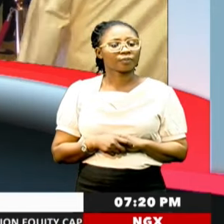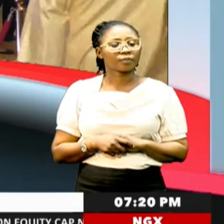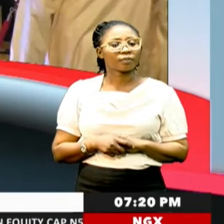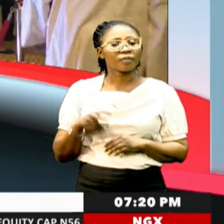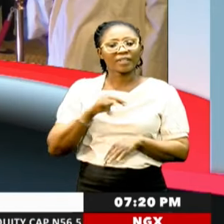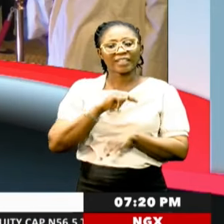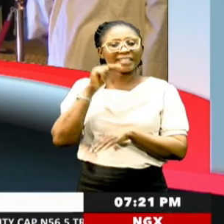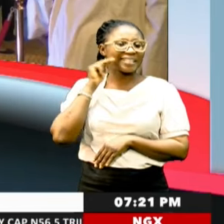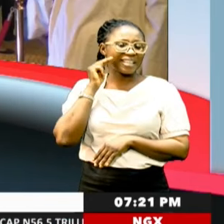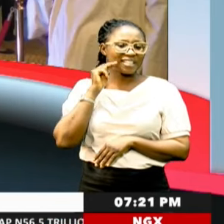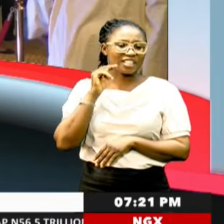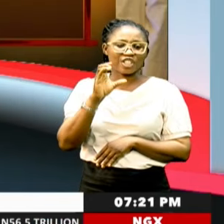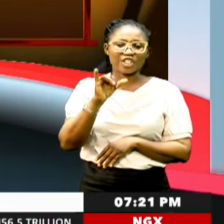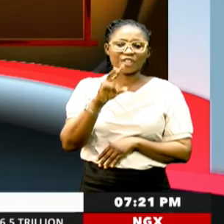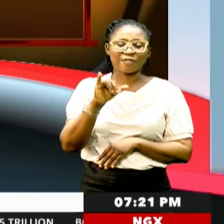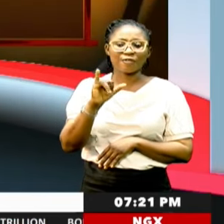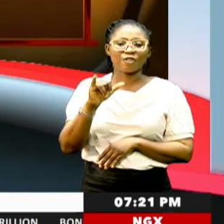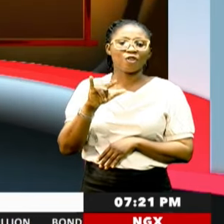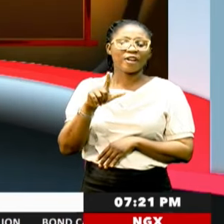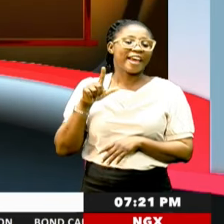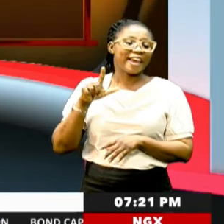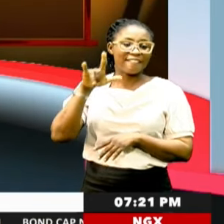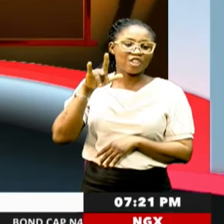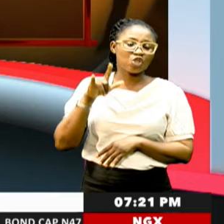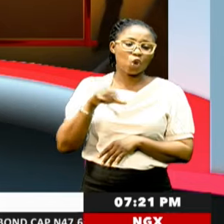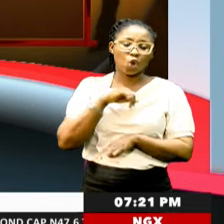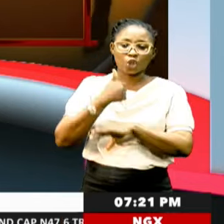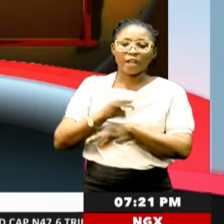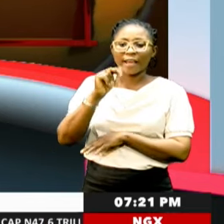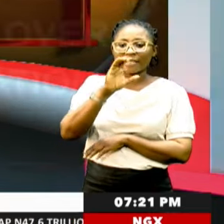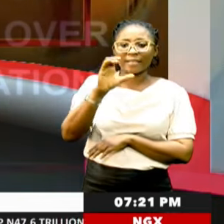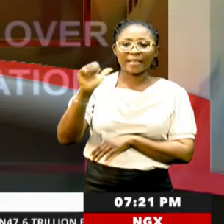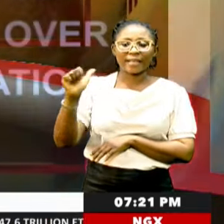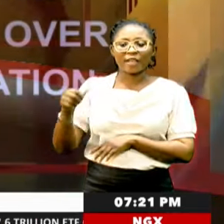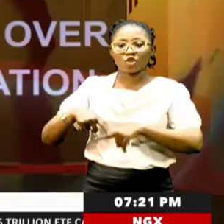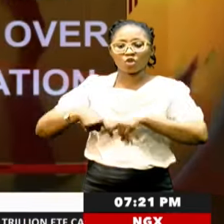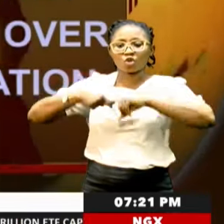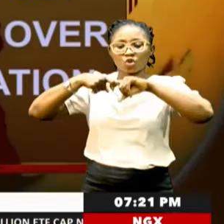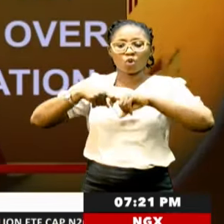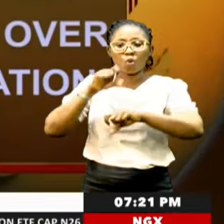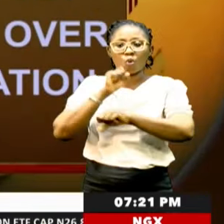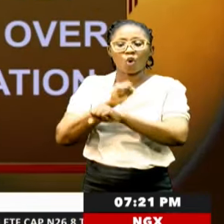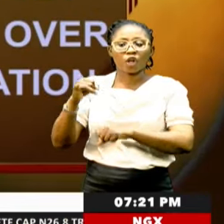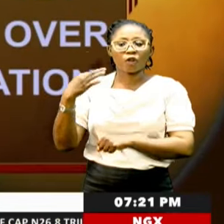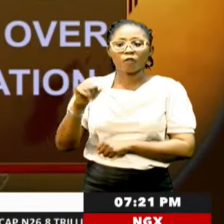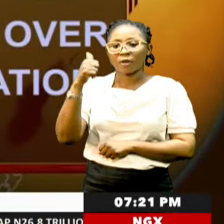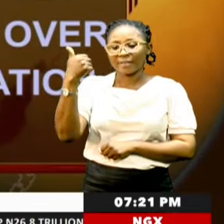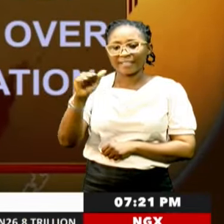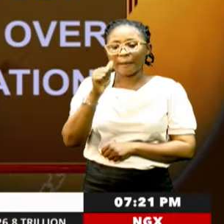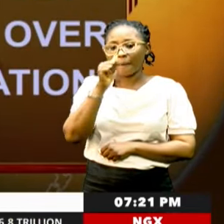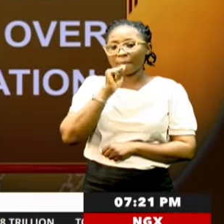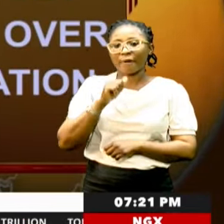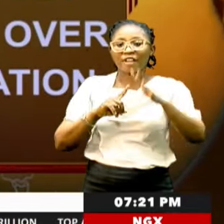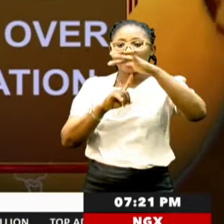The Nadja Civil Aviation Authority, NCAA, has suspended the permit of 10 private jets over failure